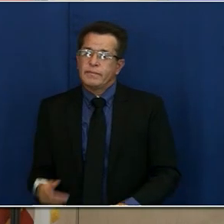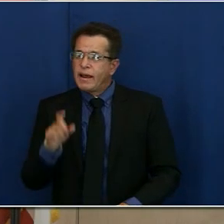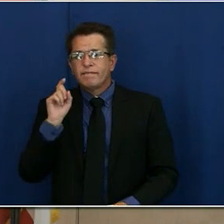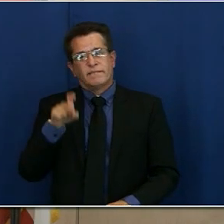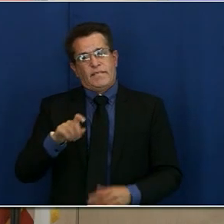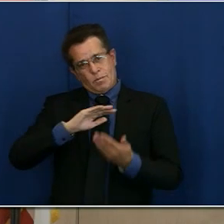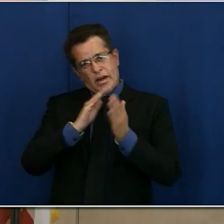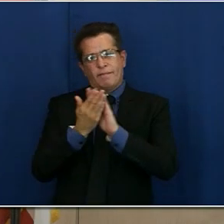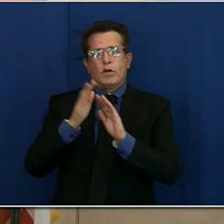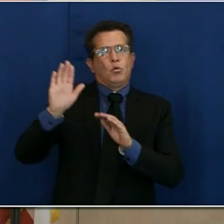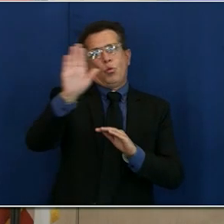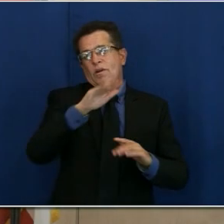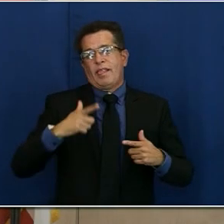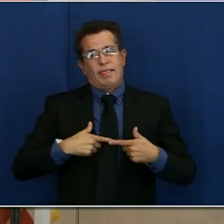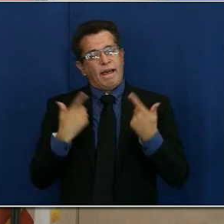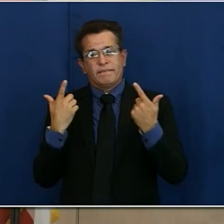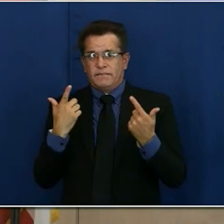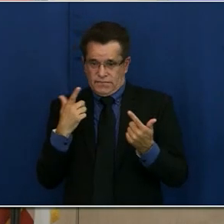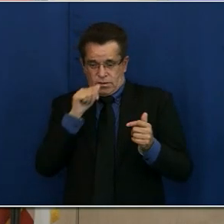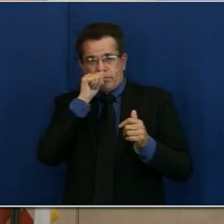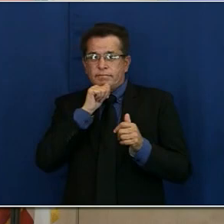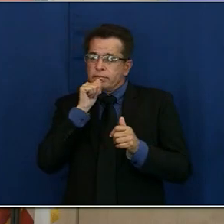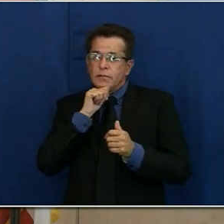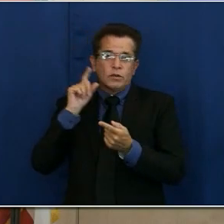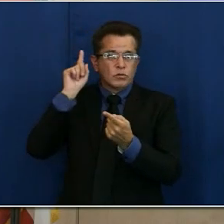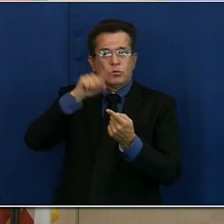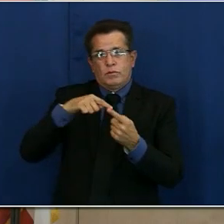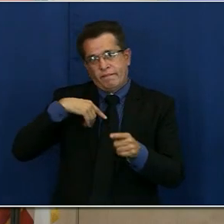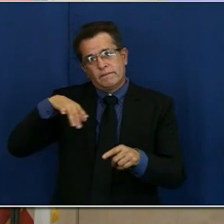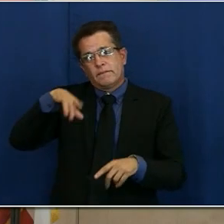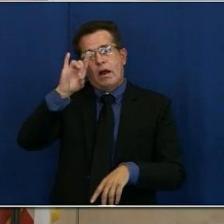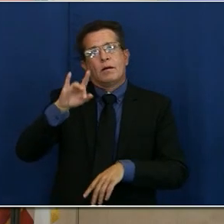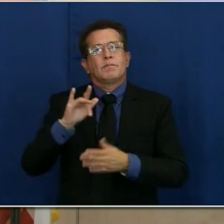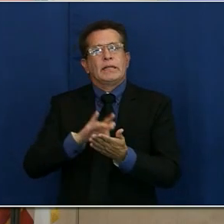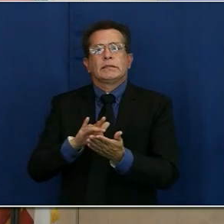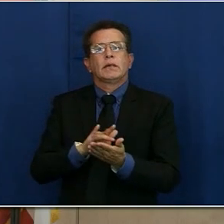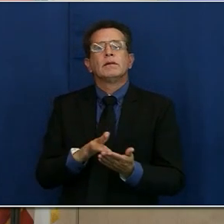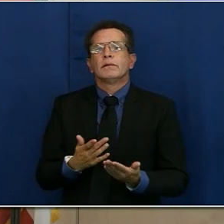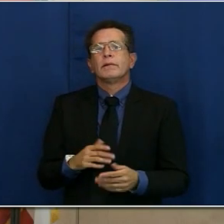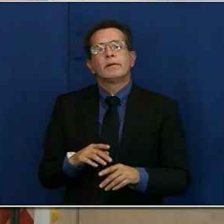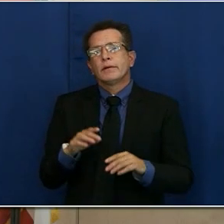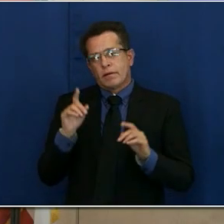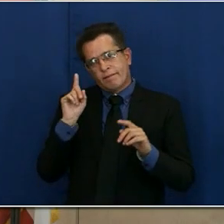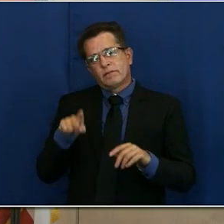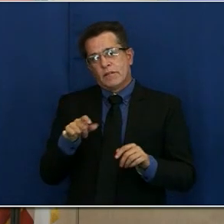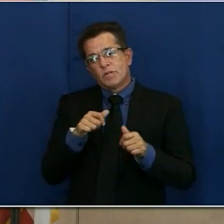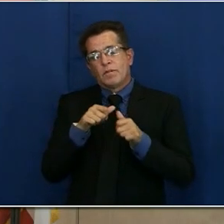a way of life until vaccines are available. So thank you.